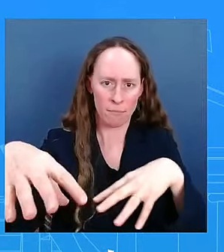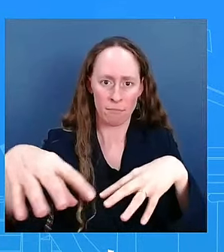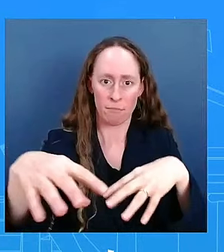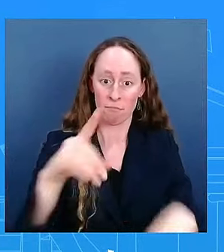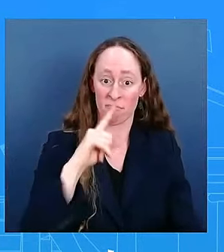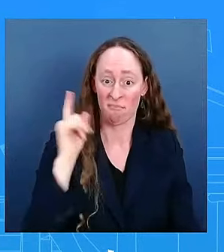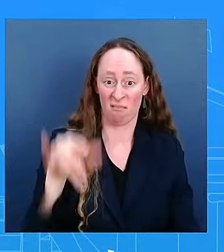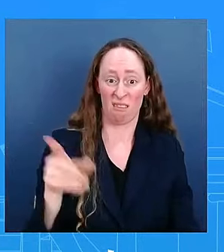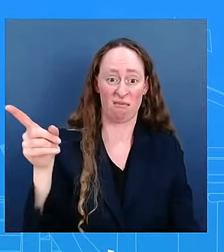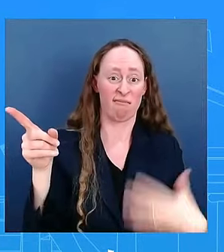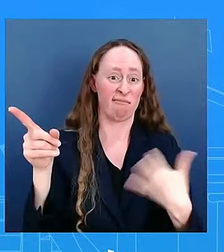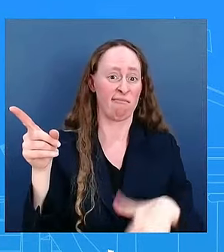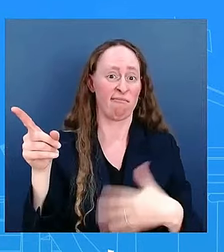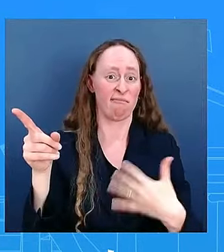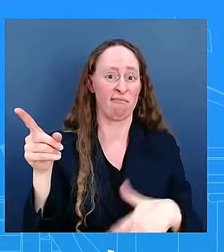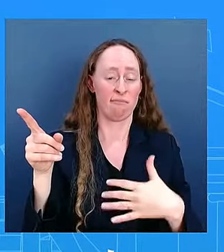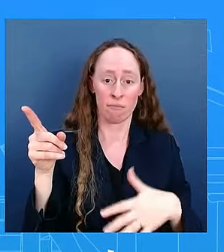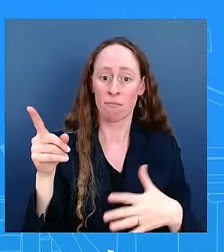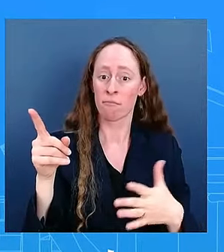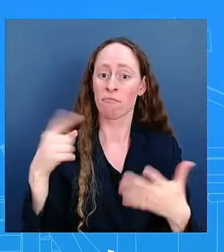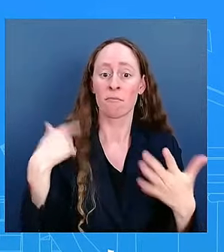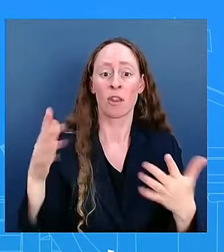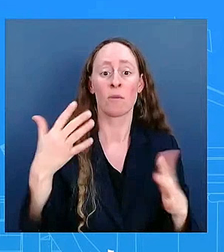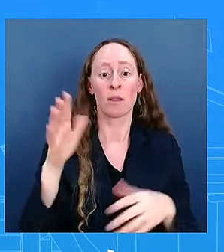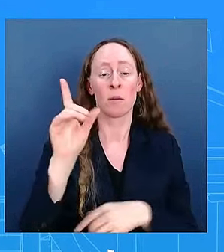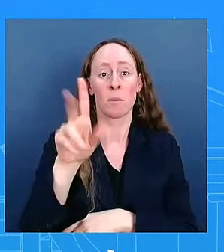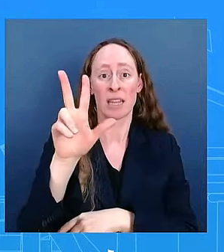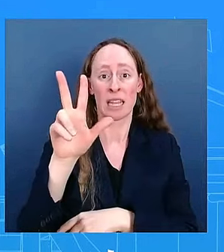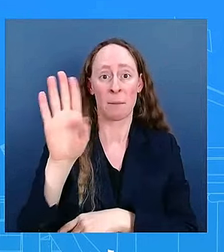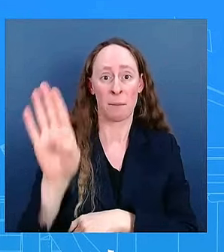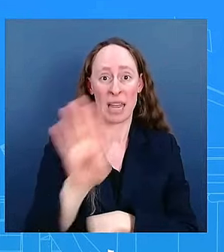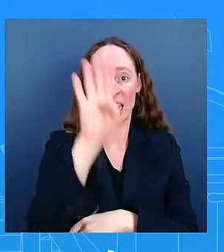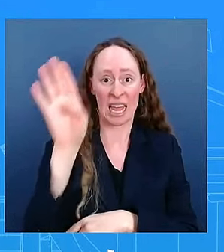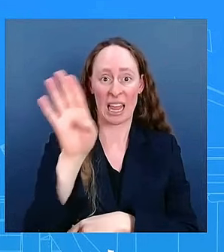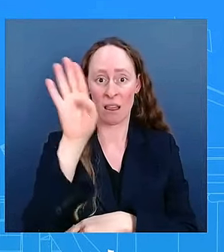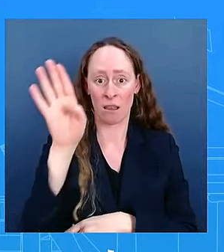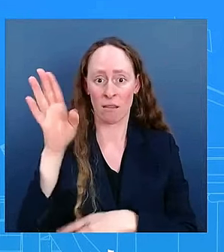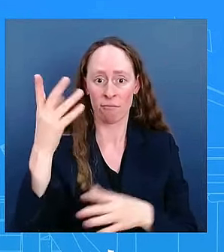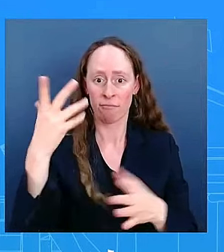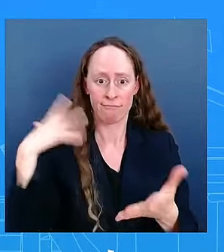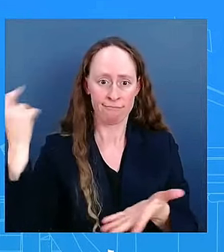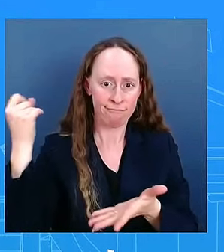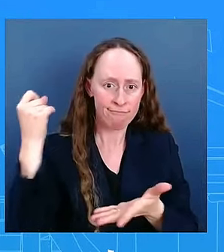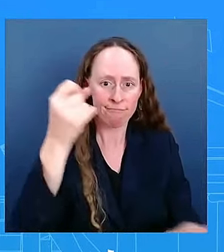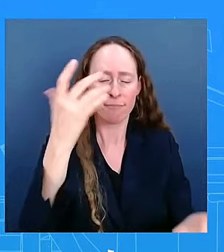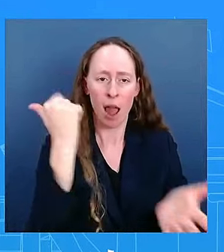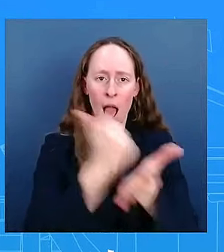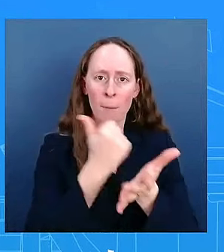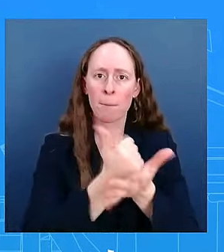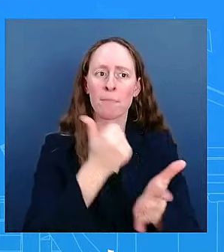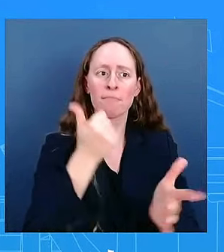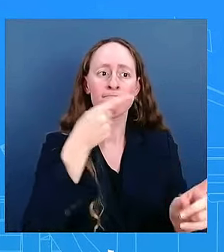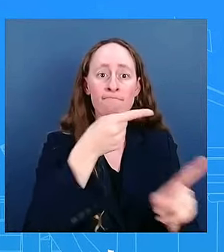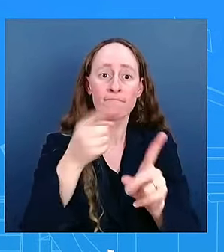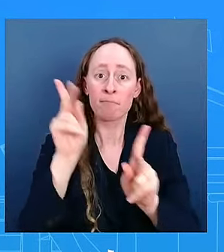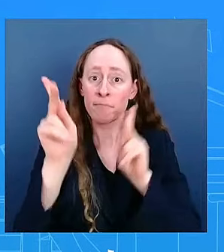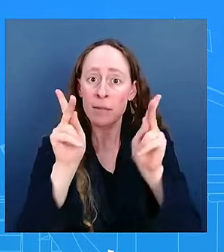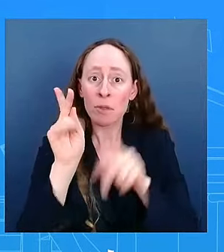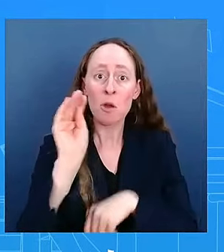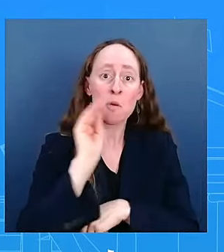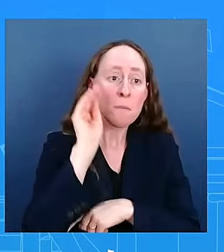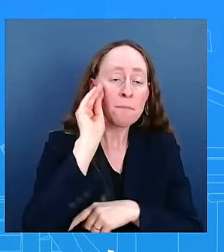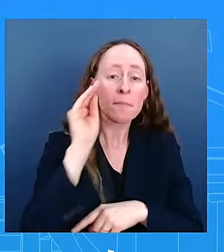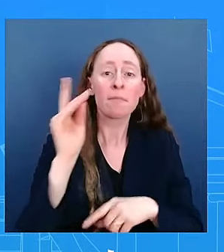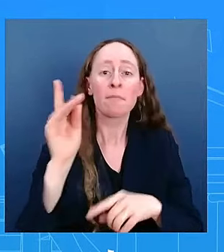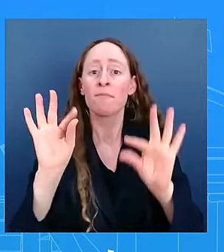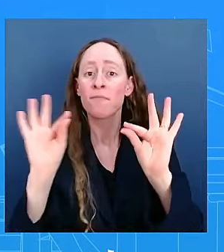.3 billion in assistance for individuals and families to help pay for housing, repairs, personal property, replacement, and other recovery efforts. And over